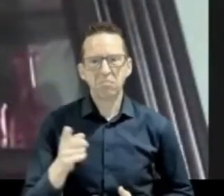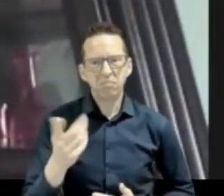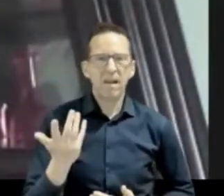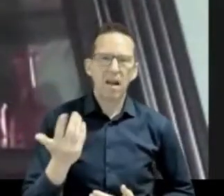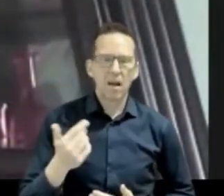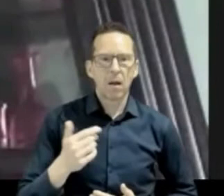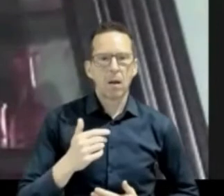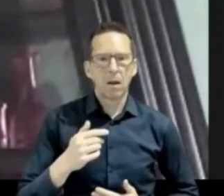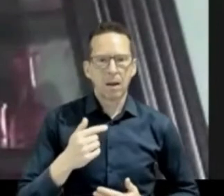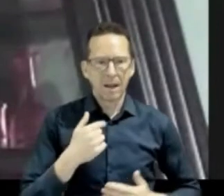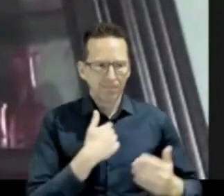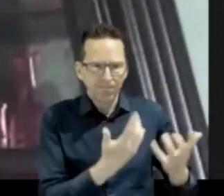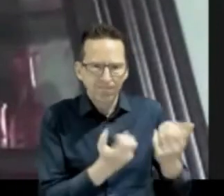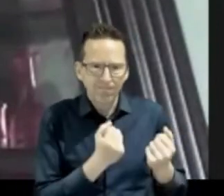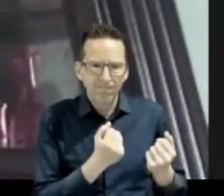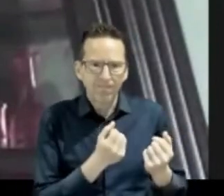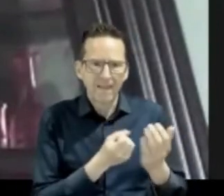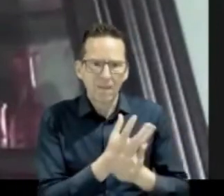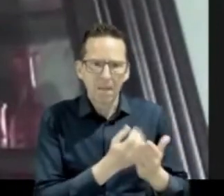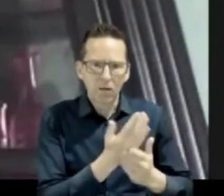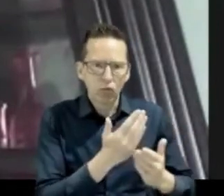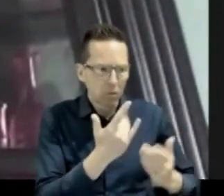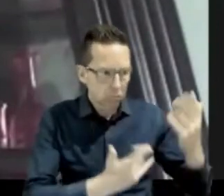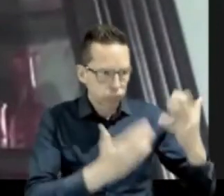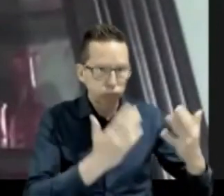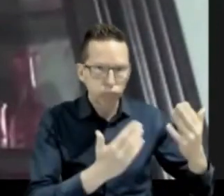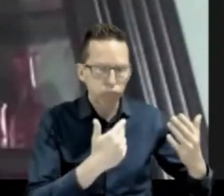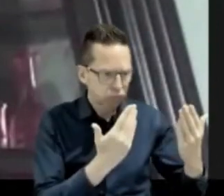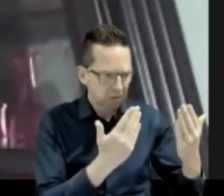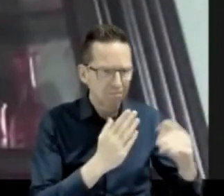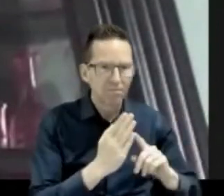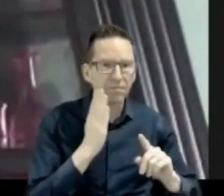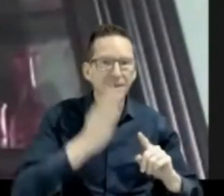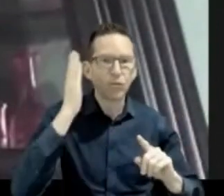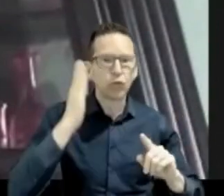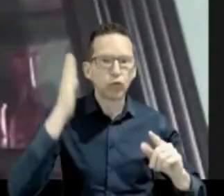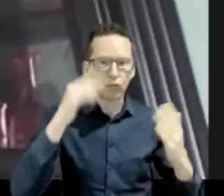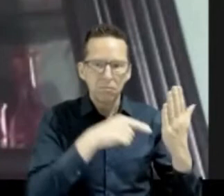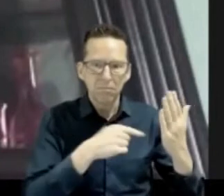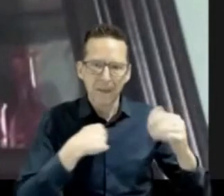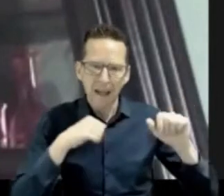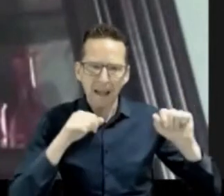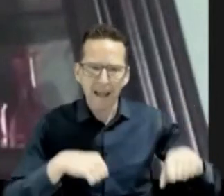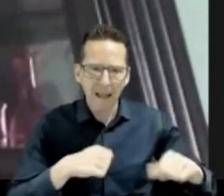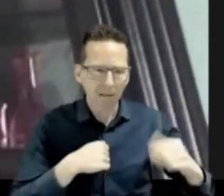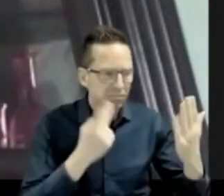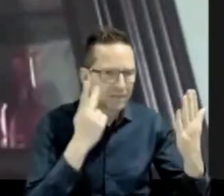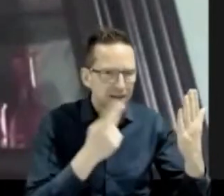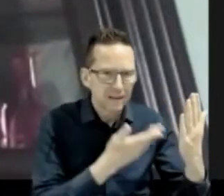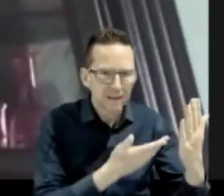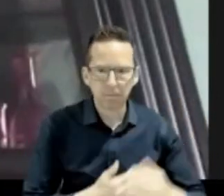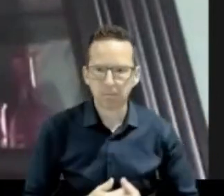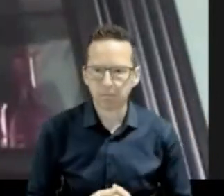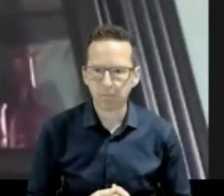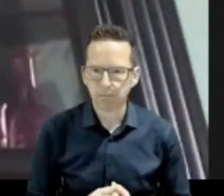I don't know the exact mechanics of the graphic. It's not my area of expertise, but the fuels experts